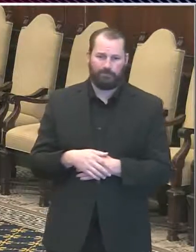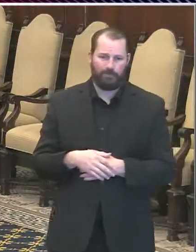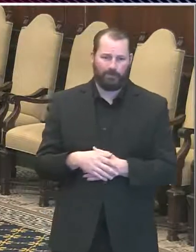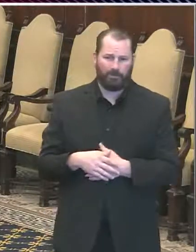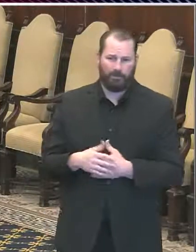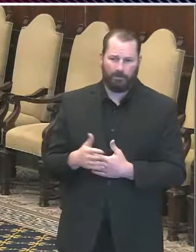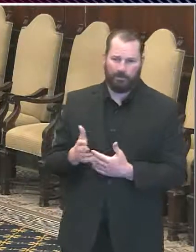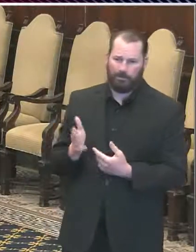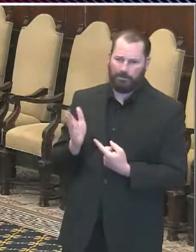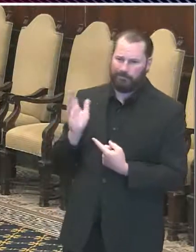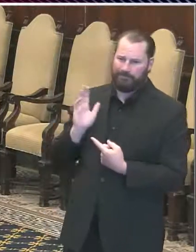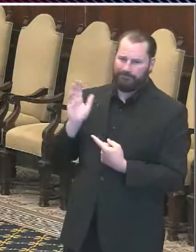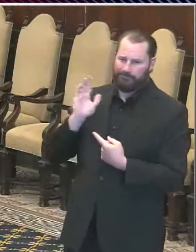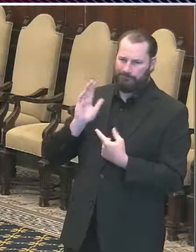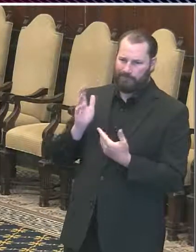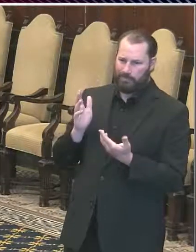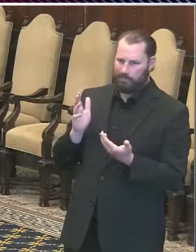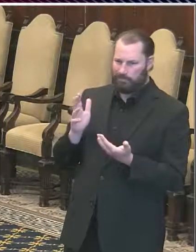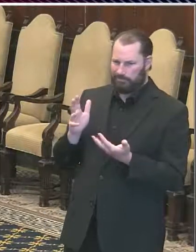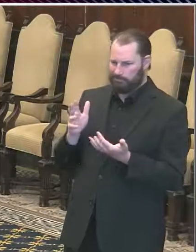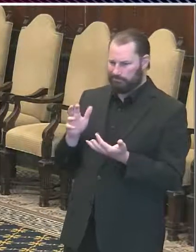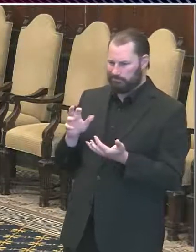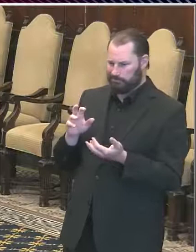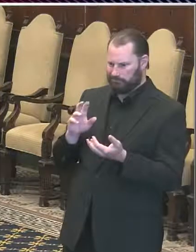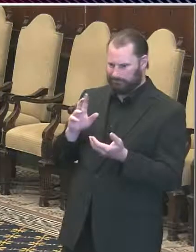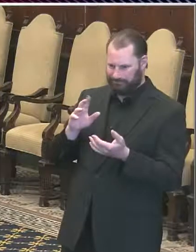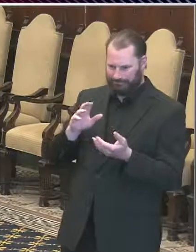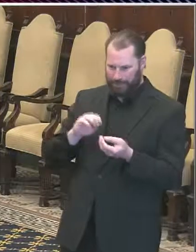confidentiality rules. I'll look at that again and see though.